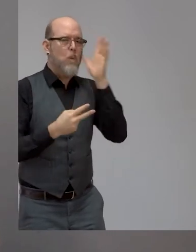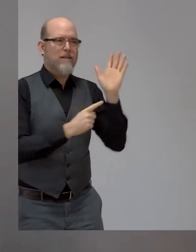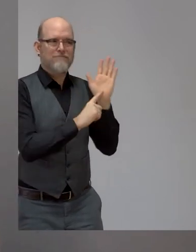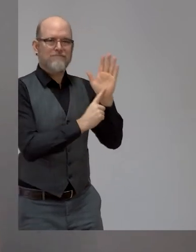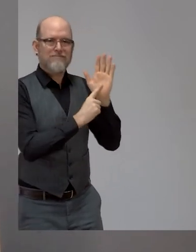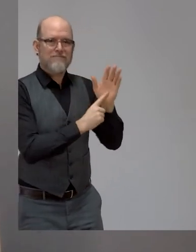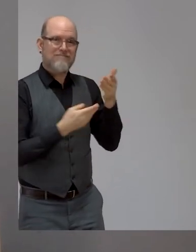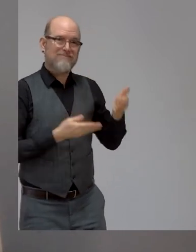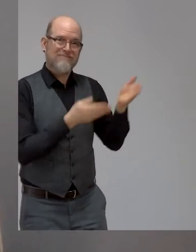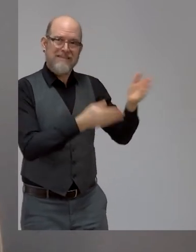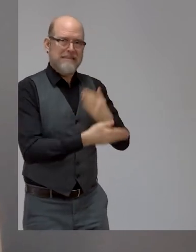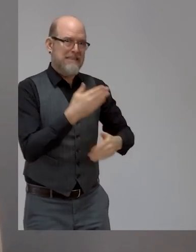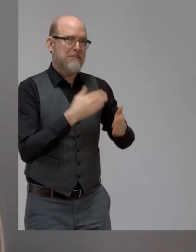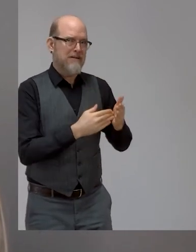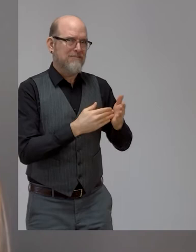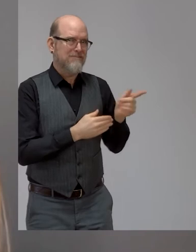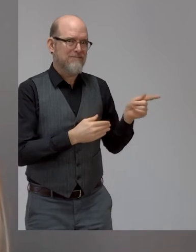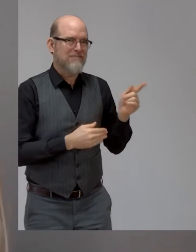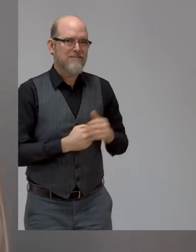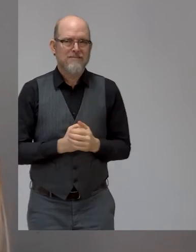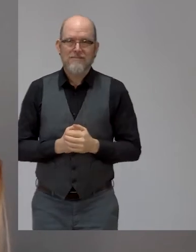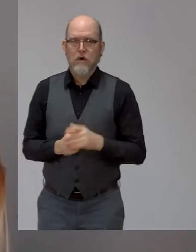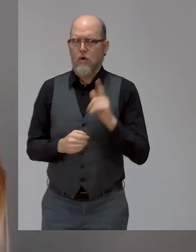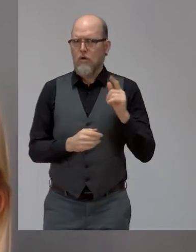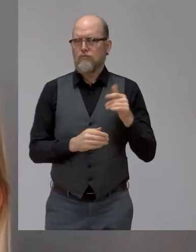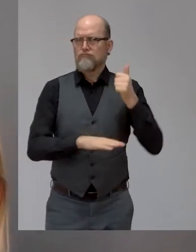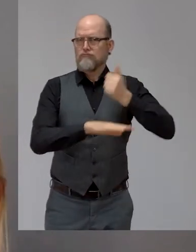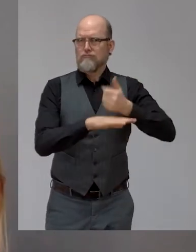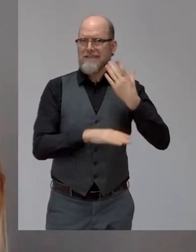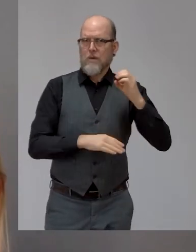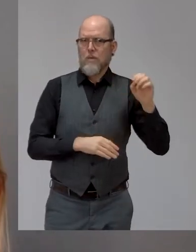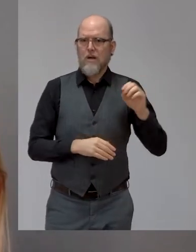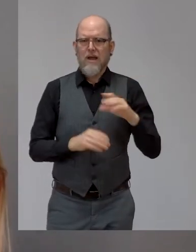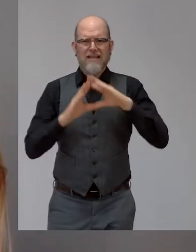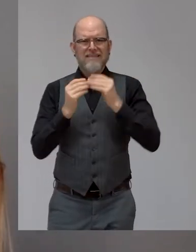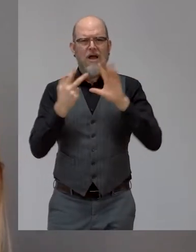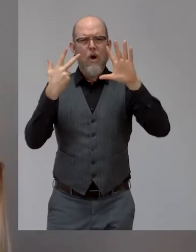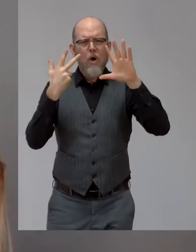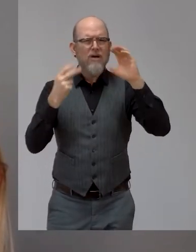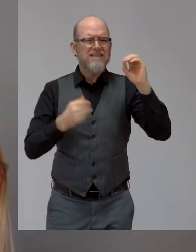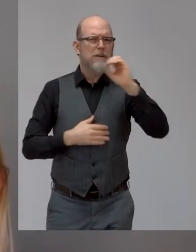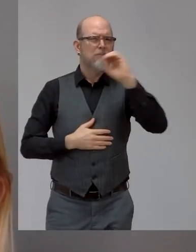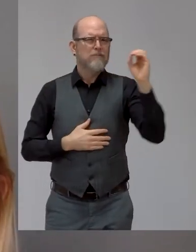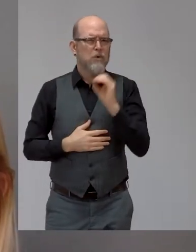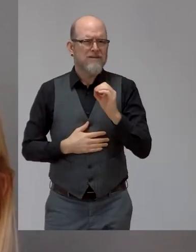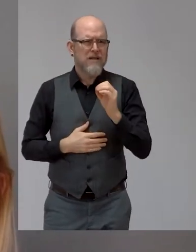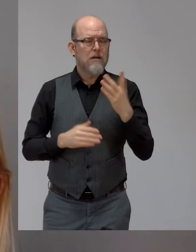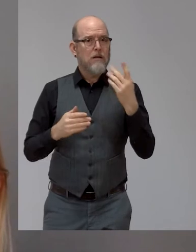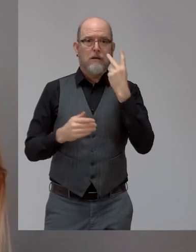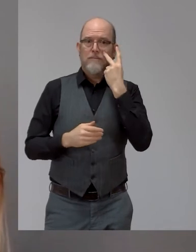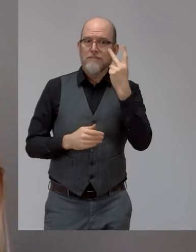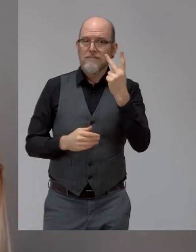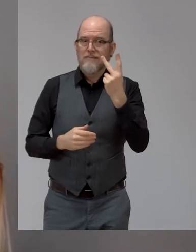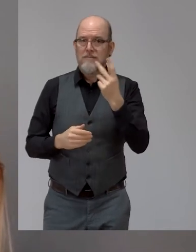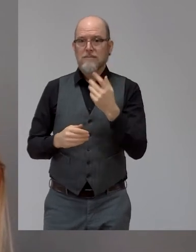other fact that we all know only too well is 80% of the 1.3 billion people with a lived experience of disability is acquired between the